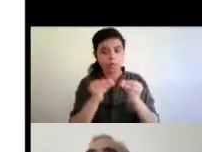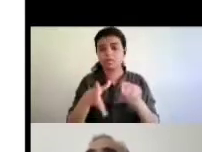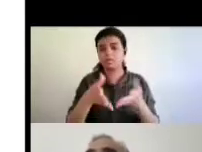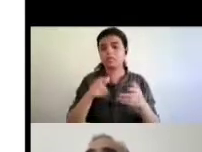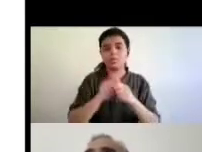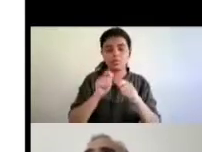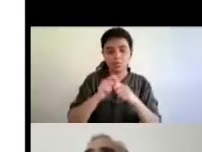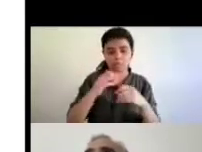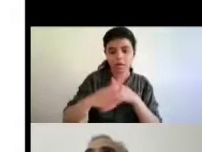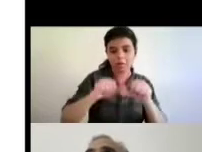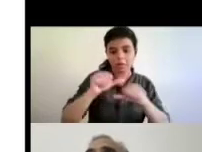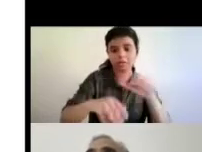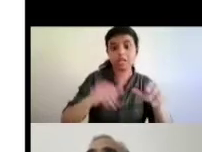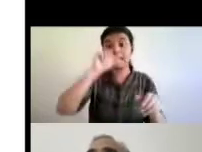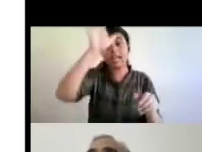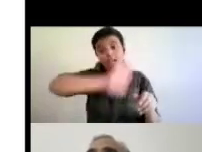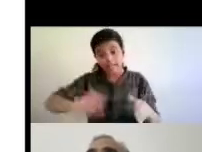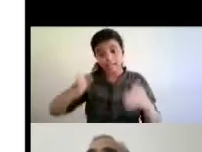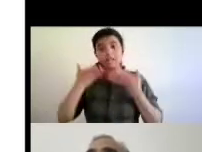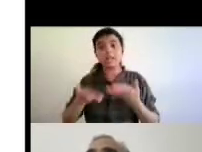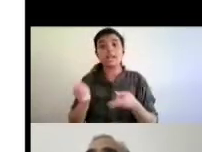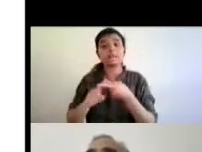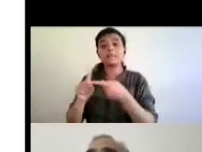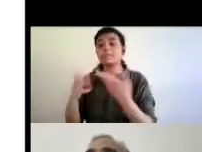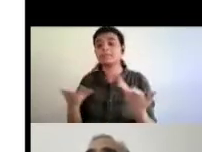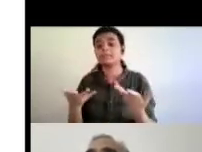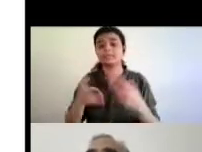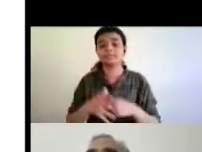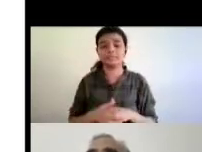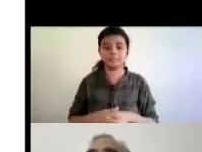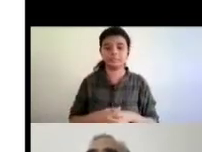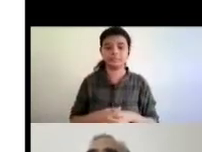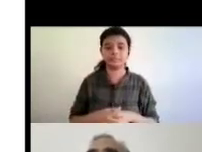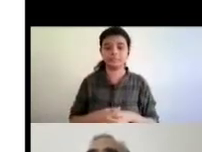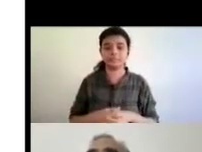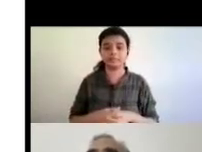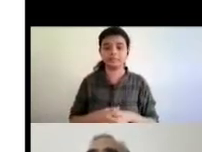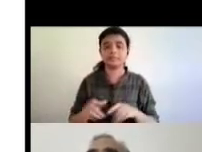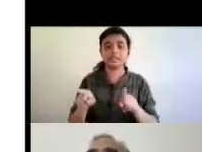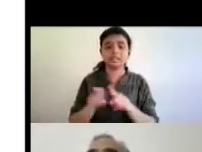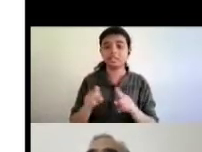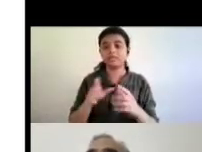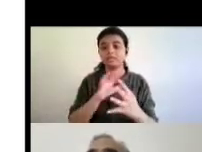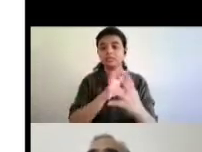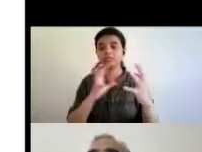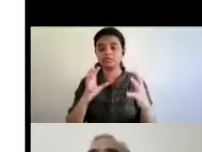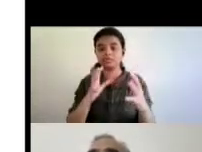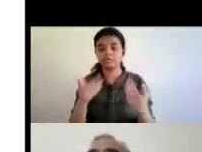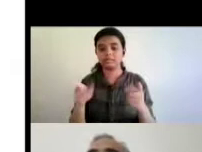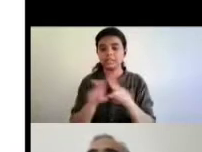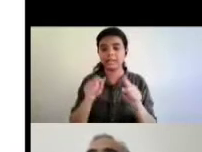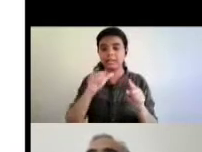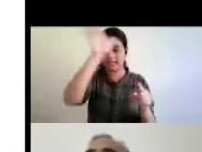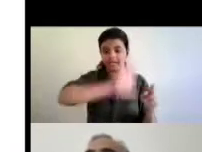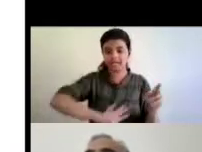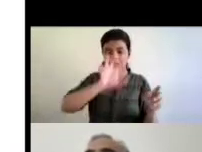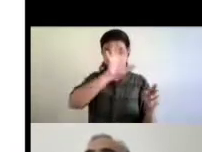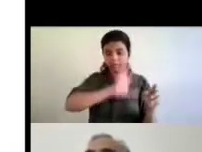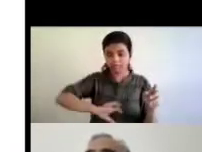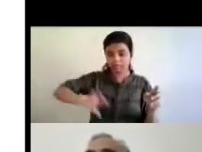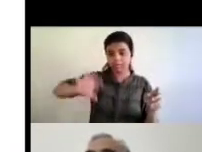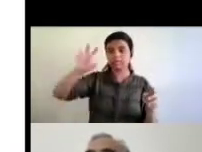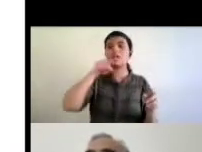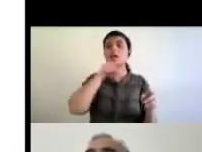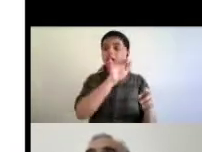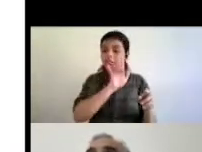it now in india the scenario is that we are a huge geographical region and a continent in itself and